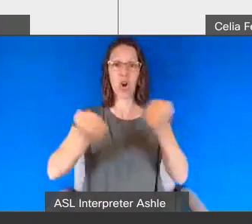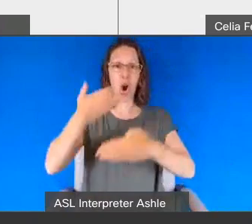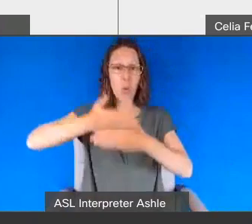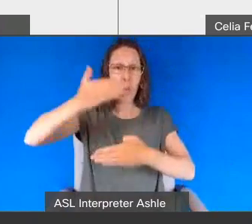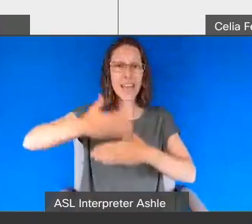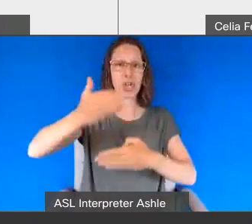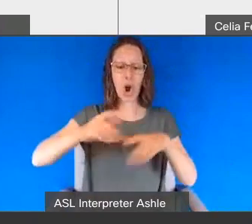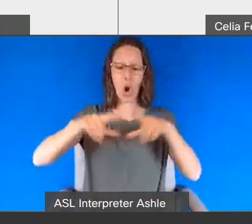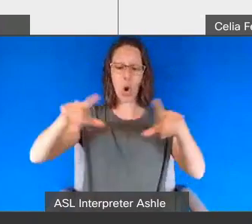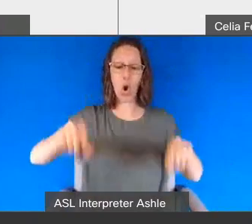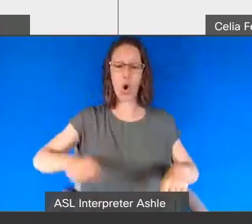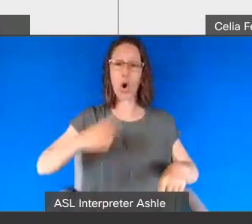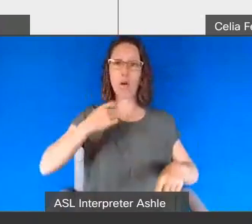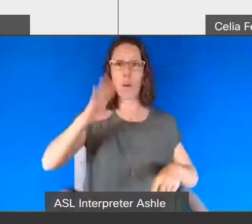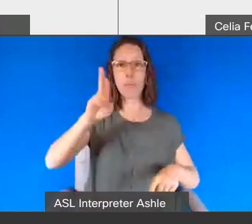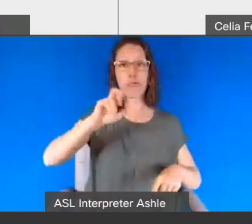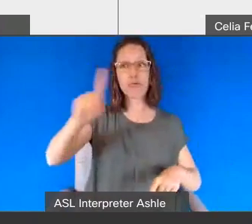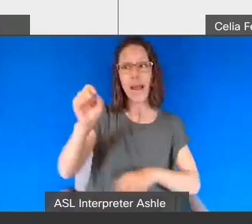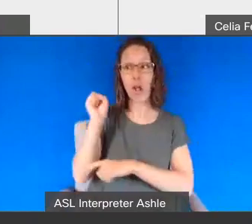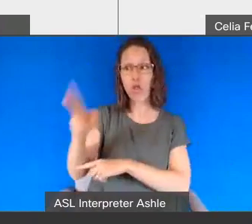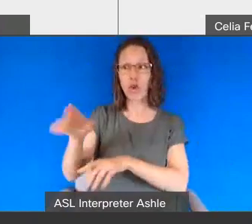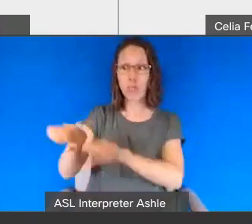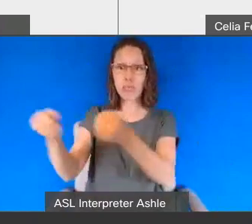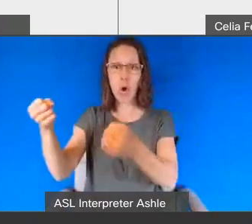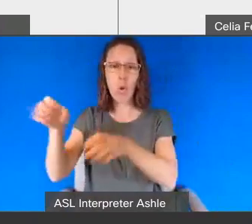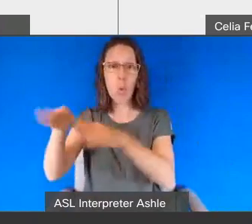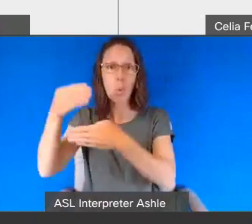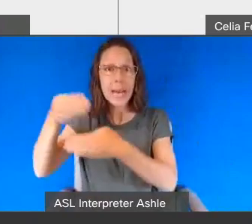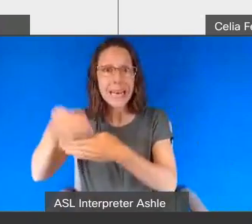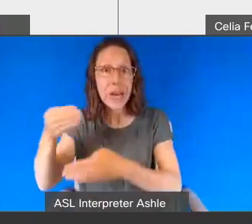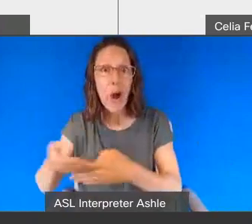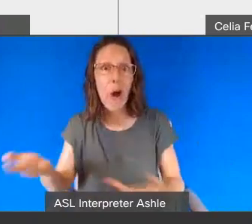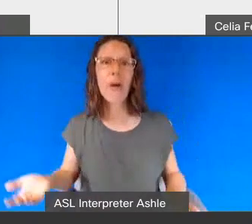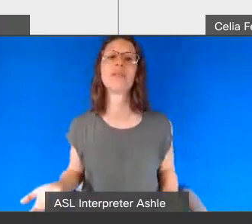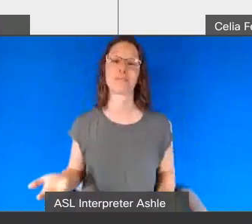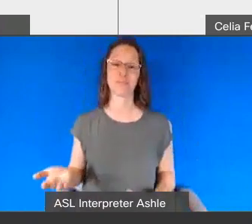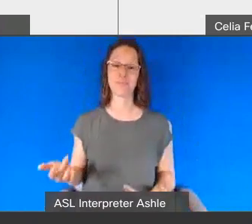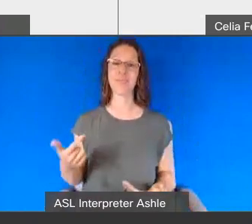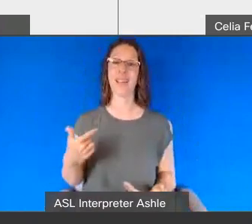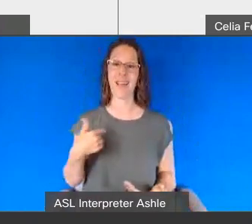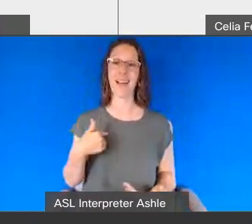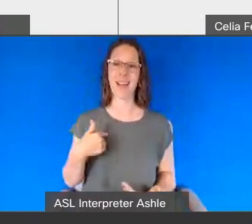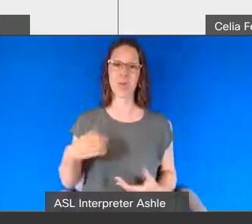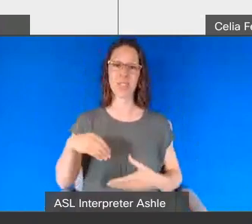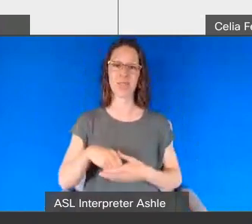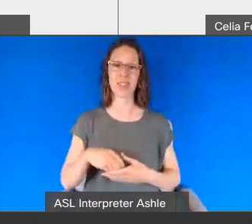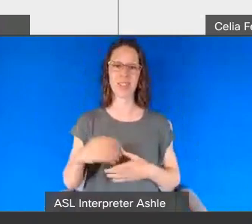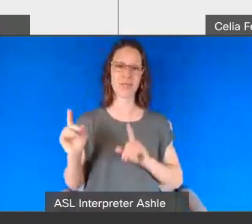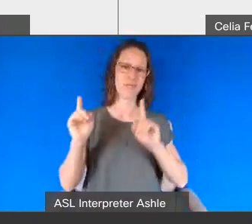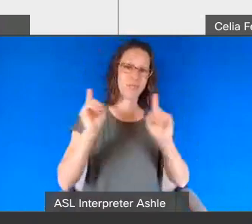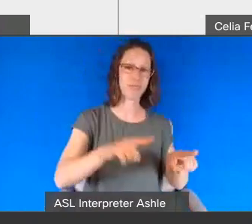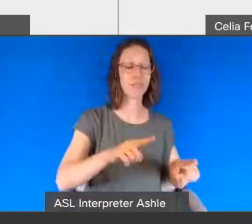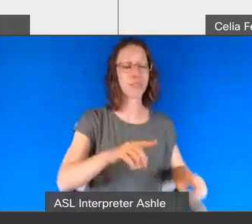at the time i was still a prosecutor and i drove out to the institution with a copy of the crimes code and i said eddie